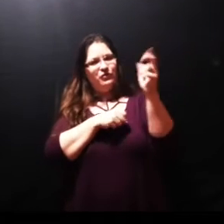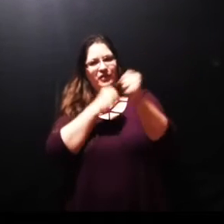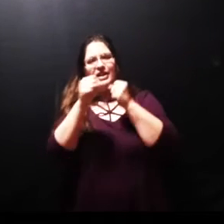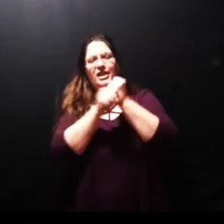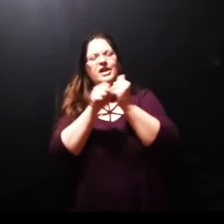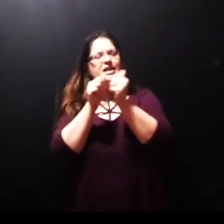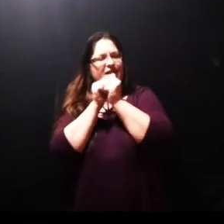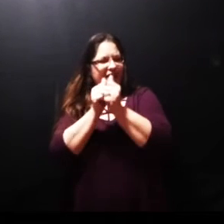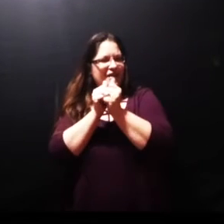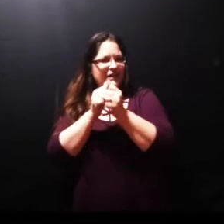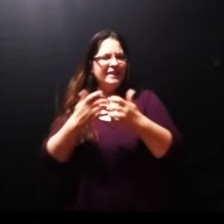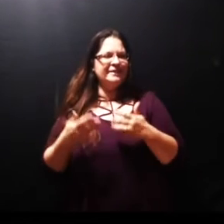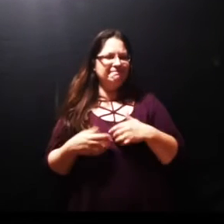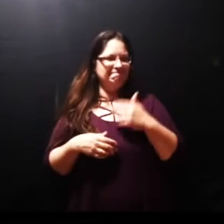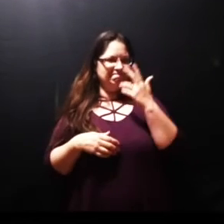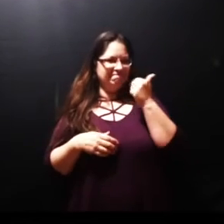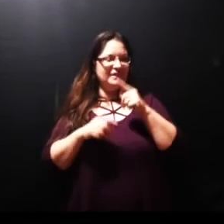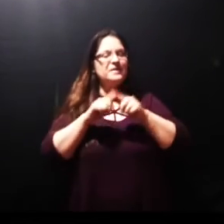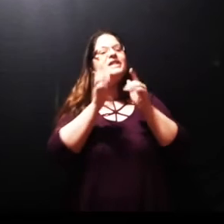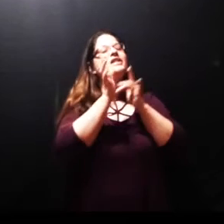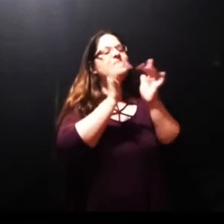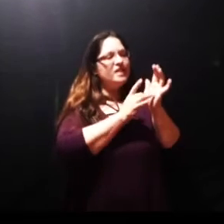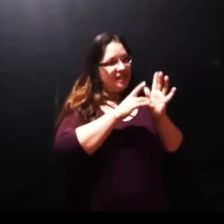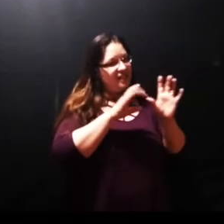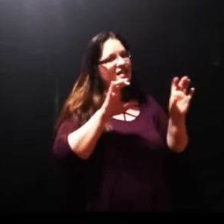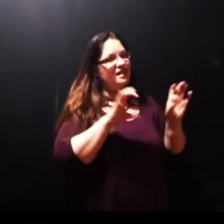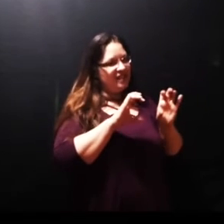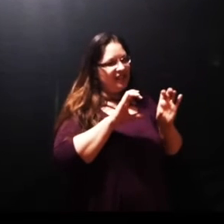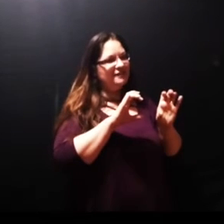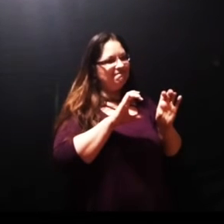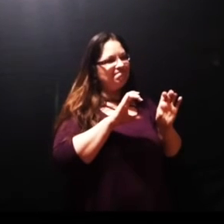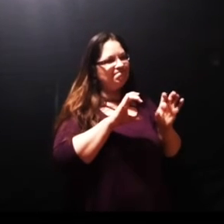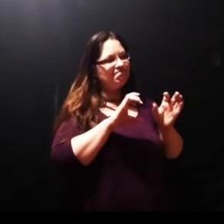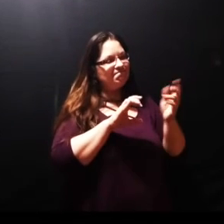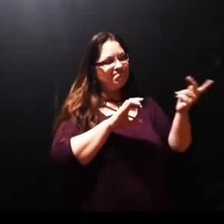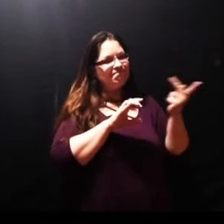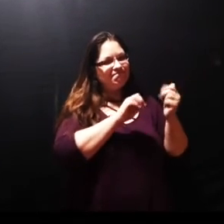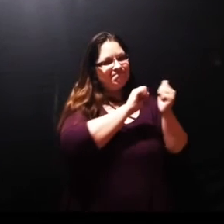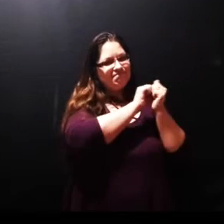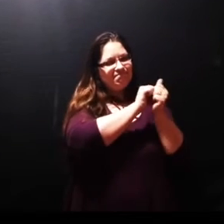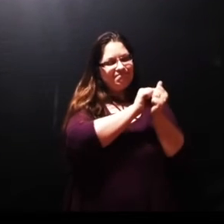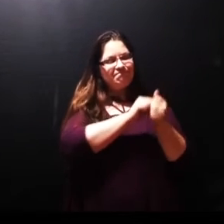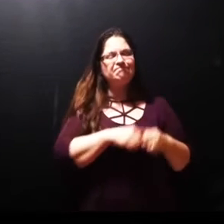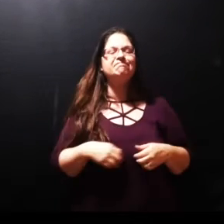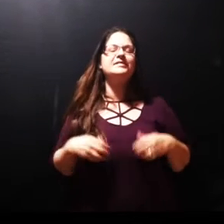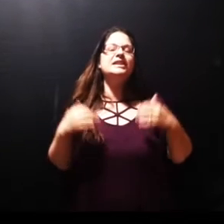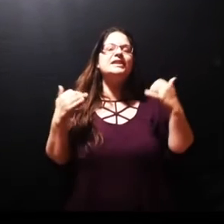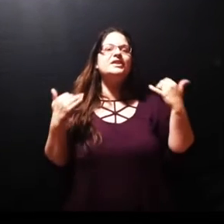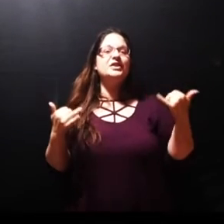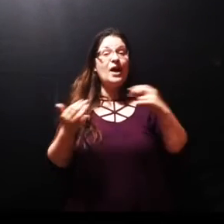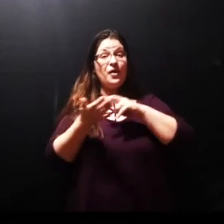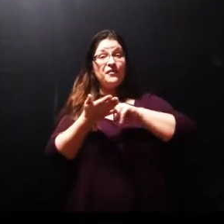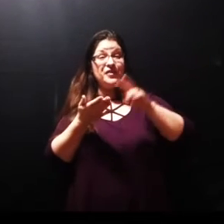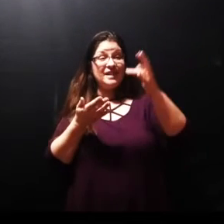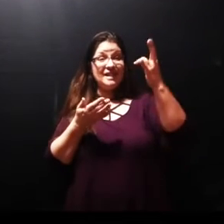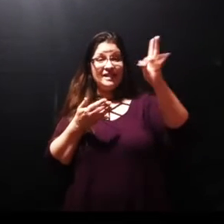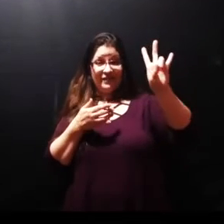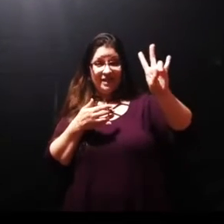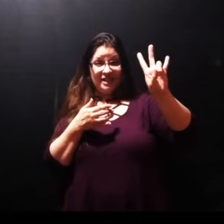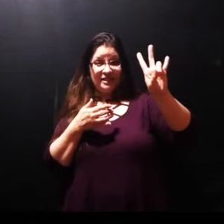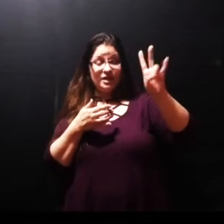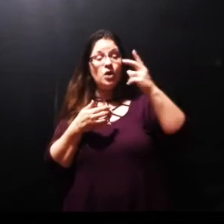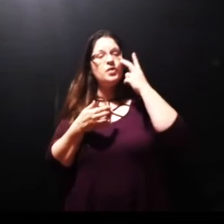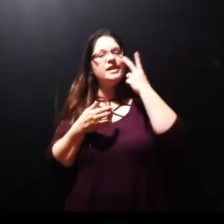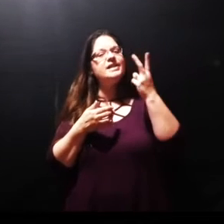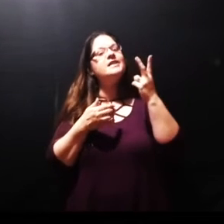in scripture go to verse 17 of John chapter 11 so they're traveling coming into town verse 17